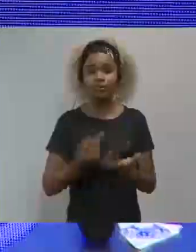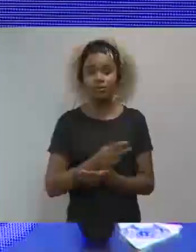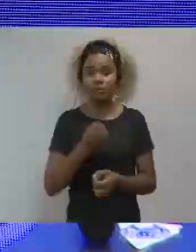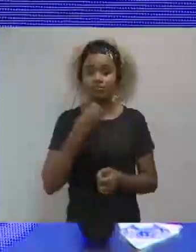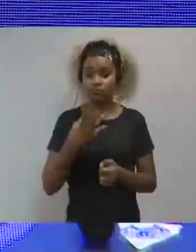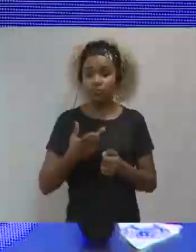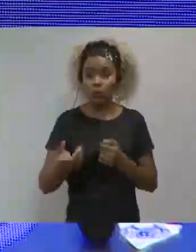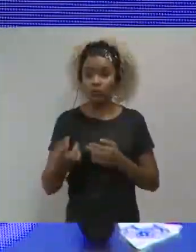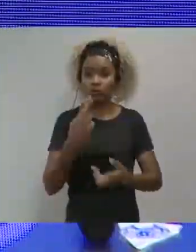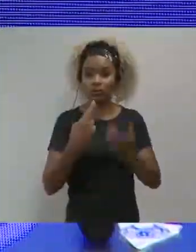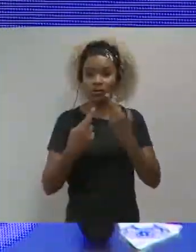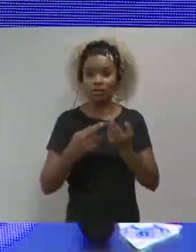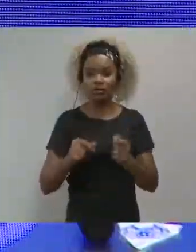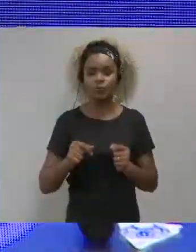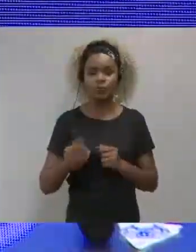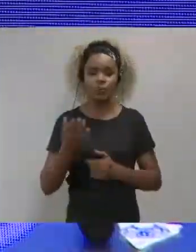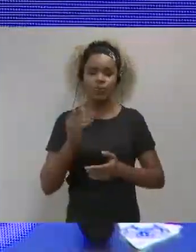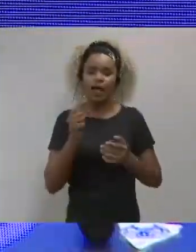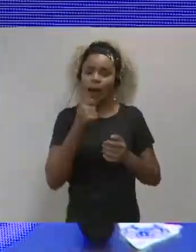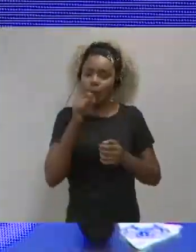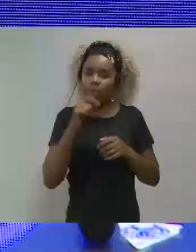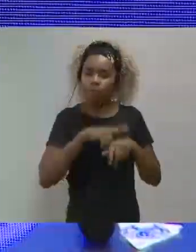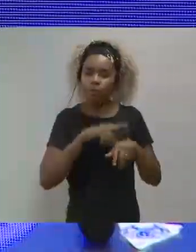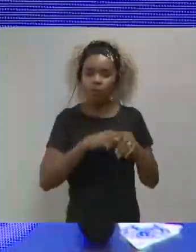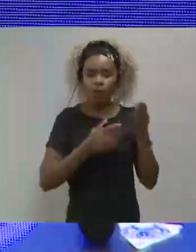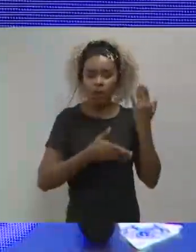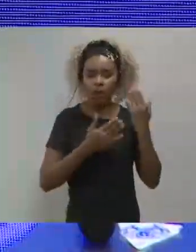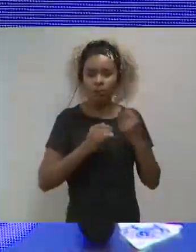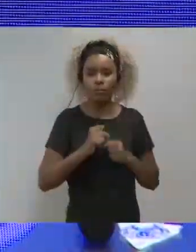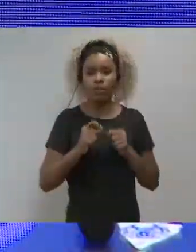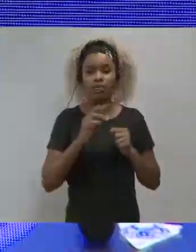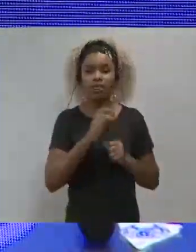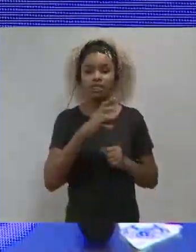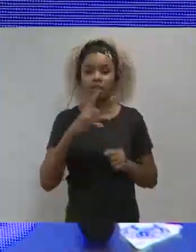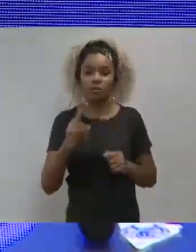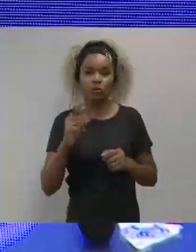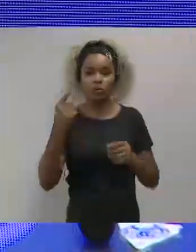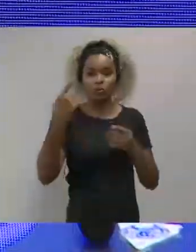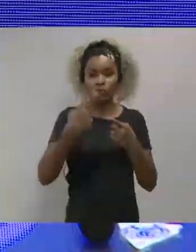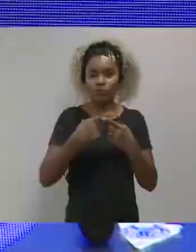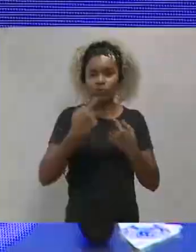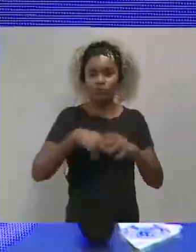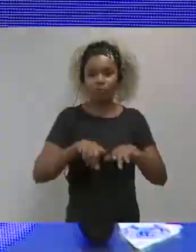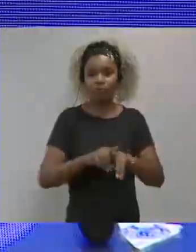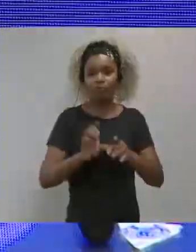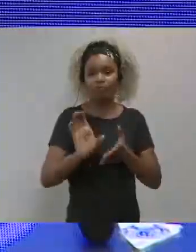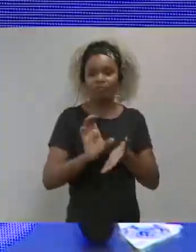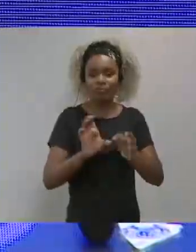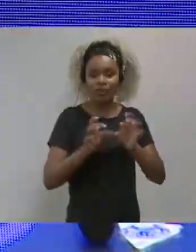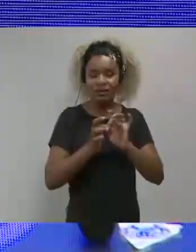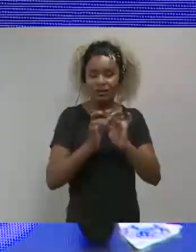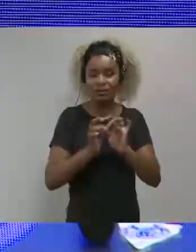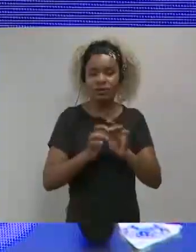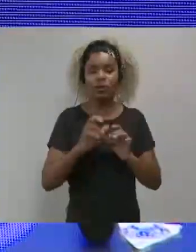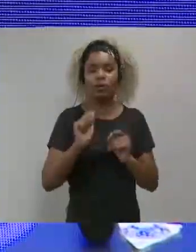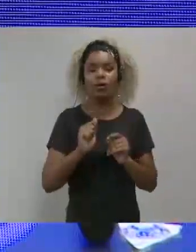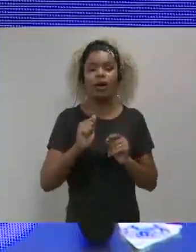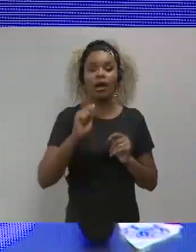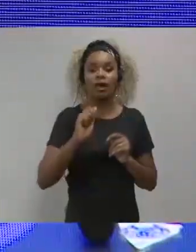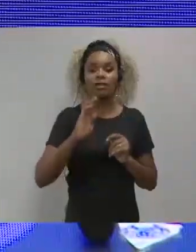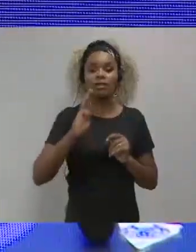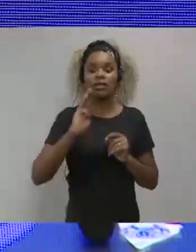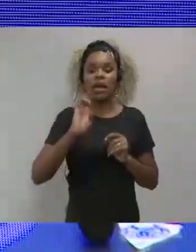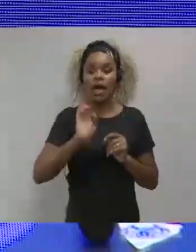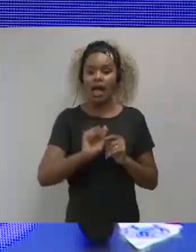initiatives, and some of them with good fruits. Recently, the union has formed a partnership